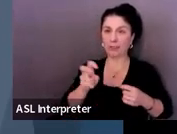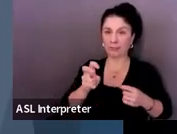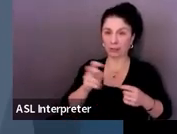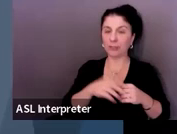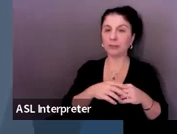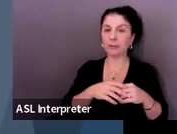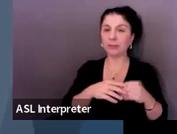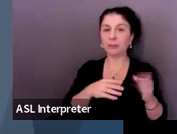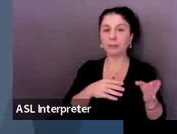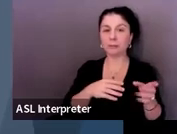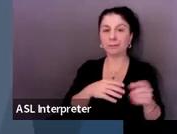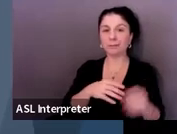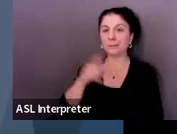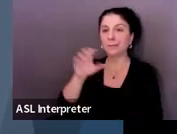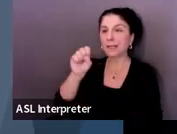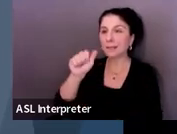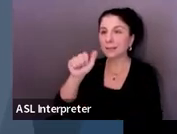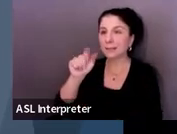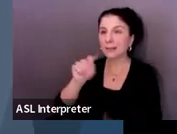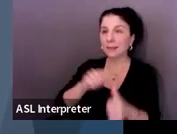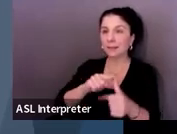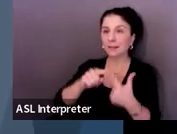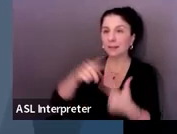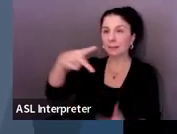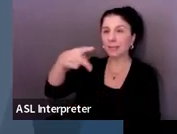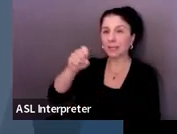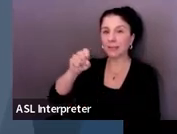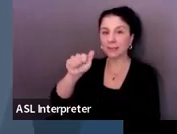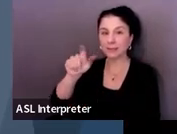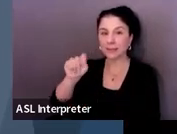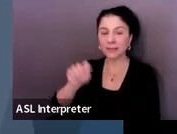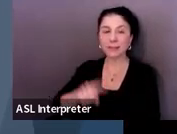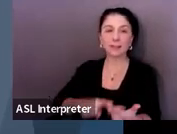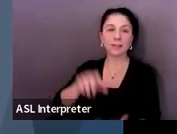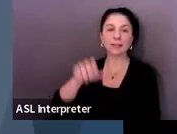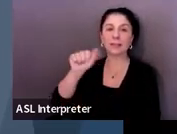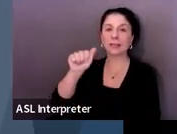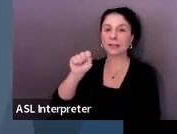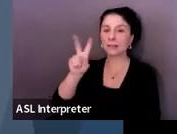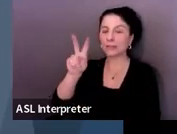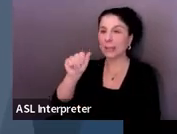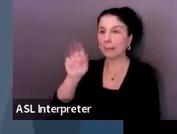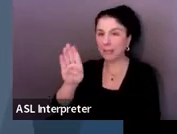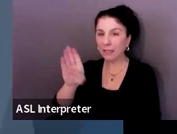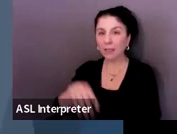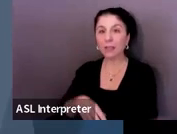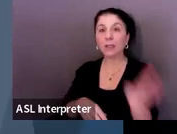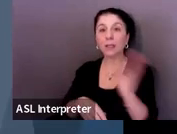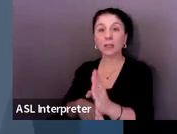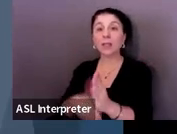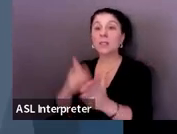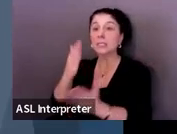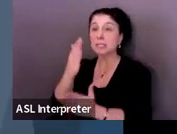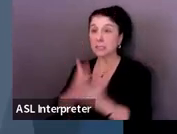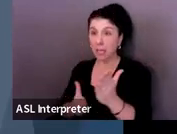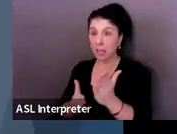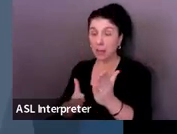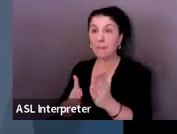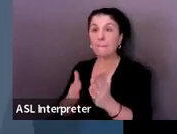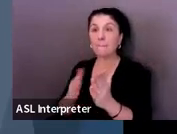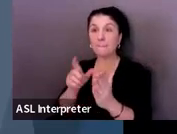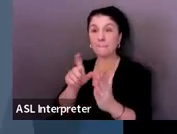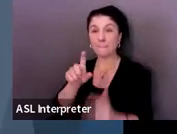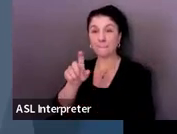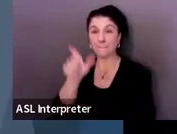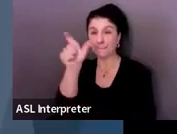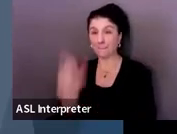are other assessments that sometimes get listed here, but they really don't have a transition component. So they are not compliant to be in this